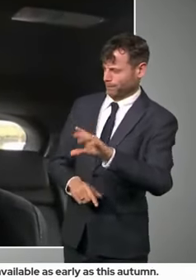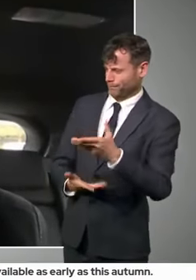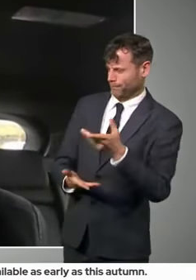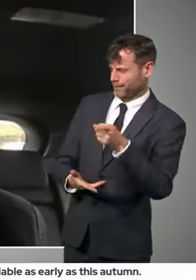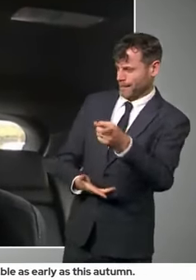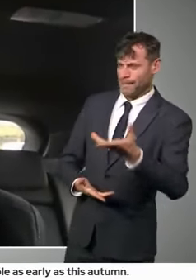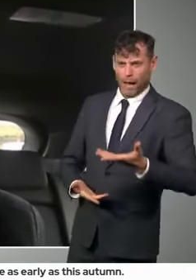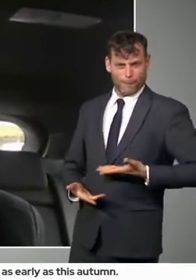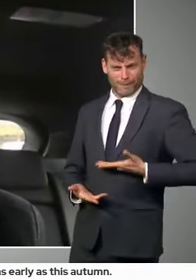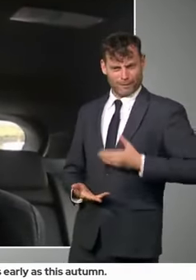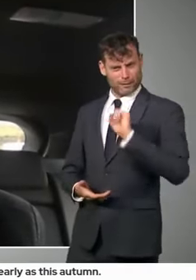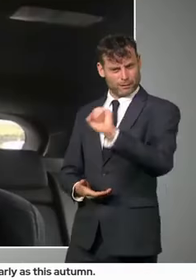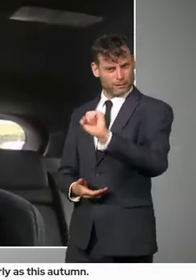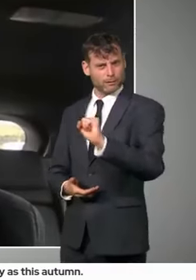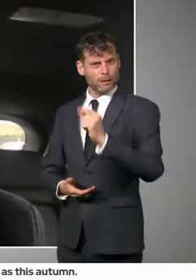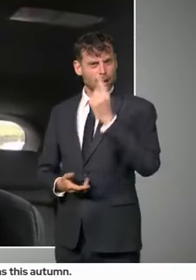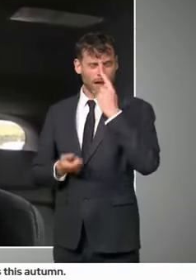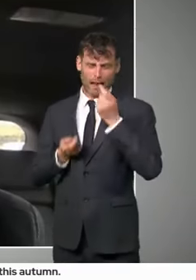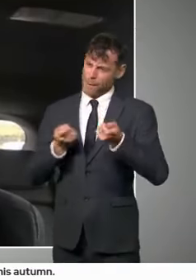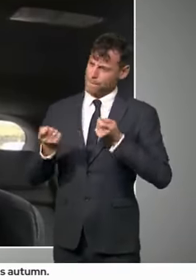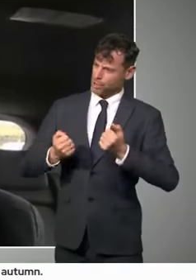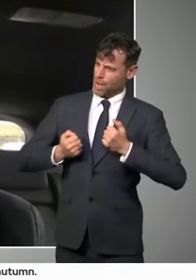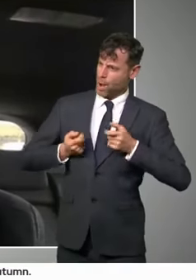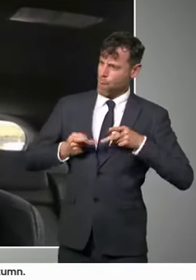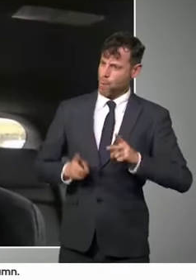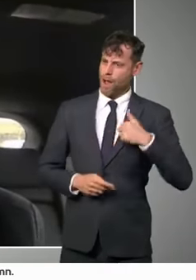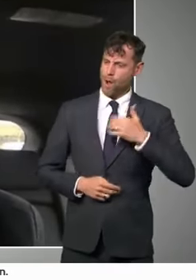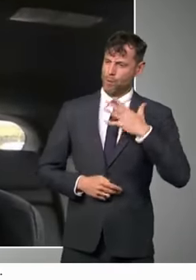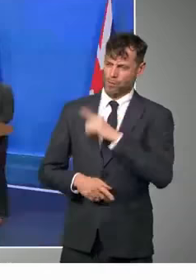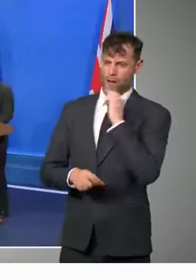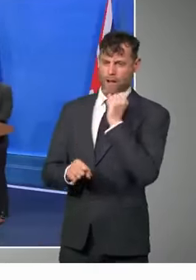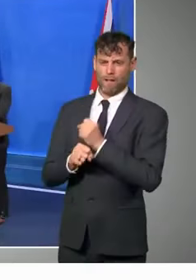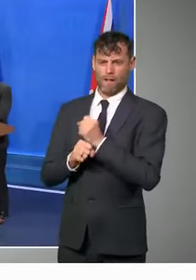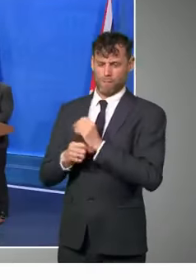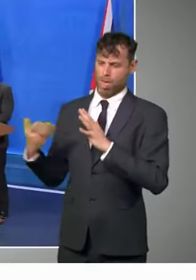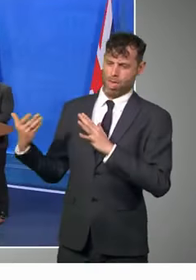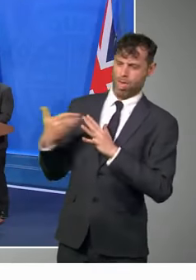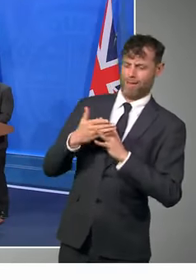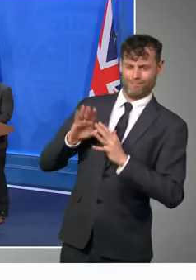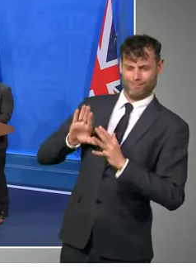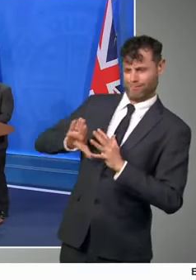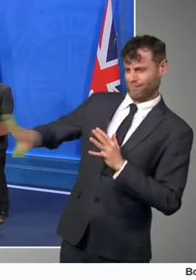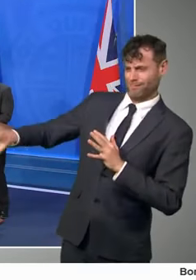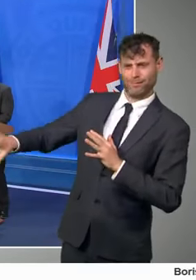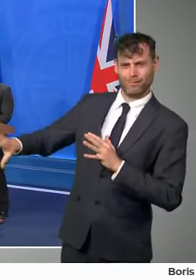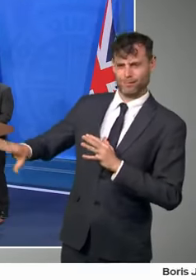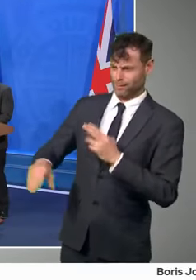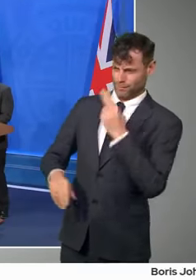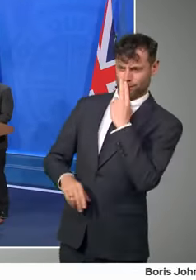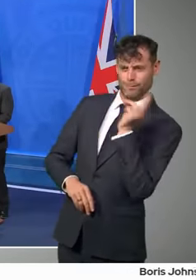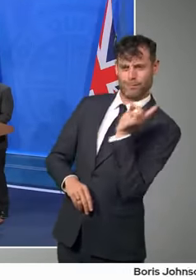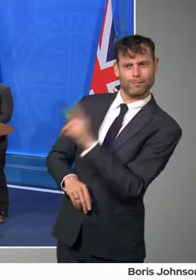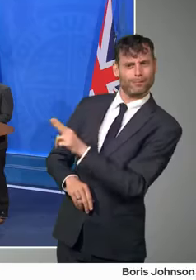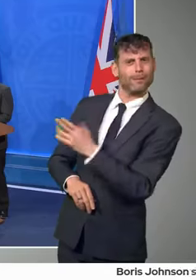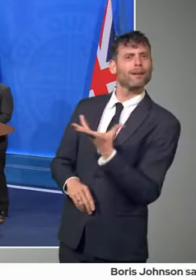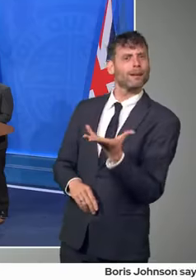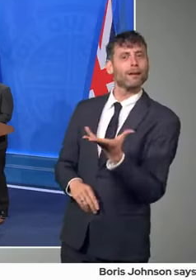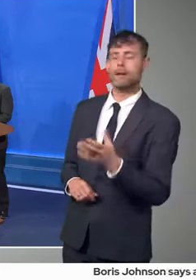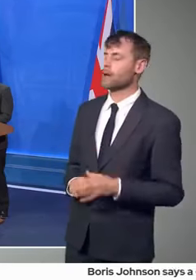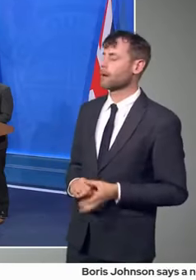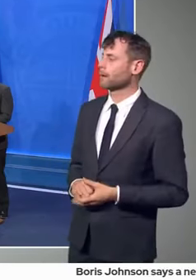spoke out, would say, look, this is our business and government should keep out of it? First of all, thanks Andy. First of all, on the